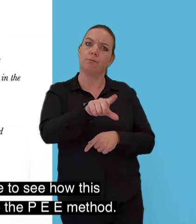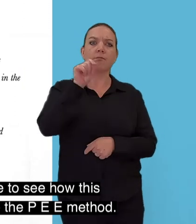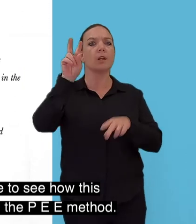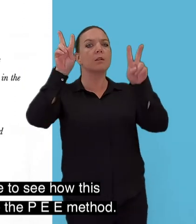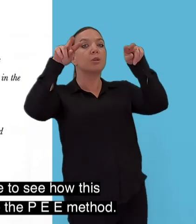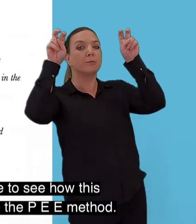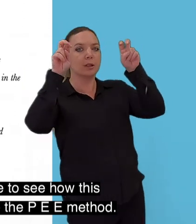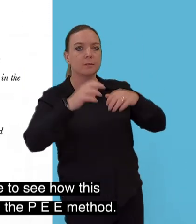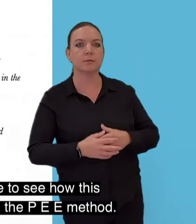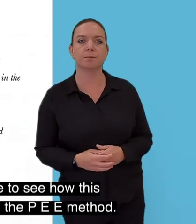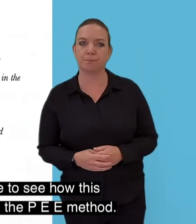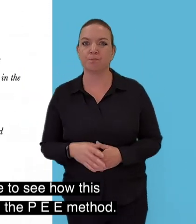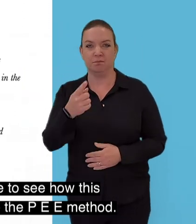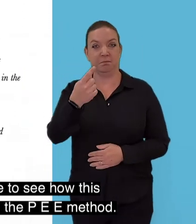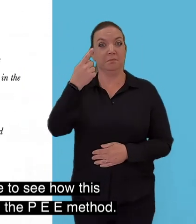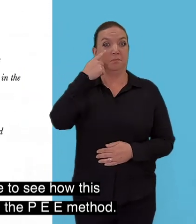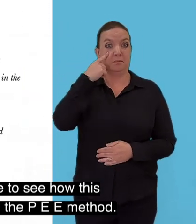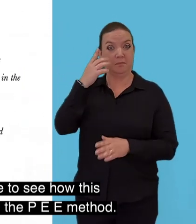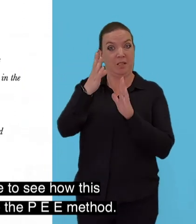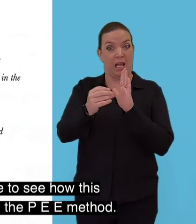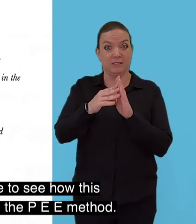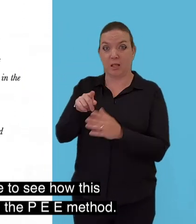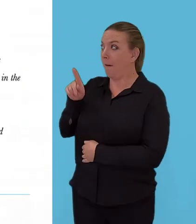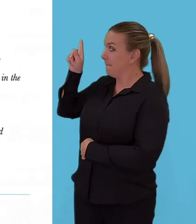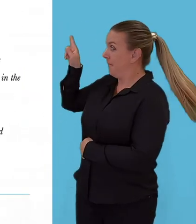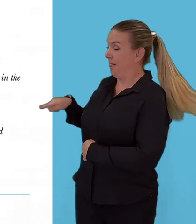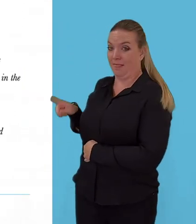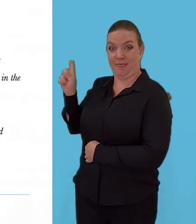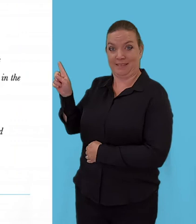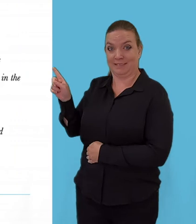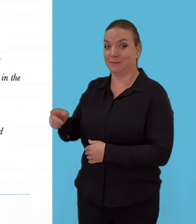see how this prospective student has split their paragraph into the PEE method.